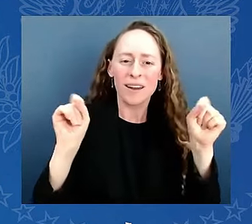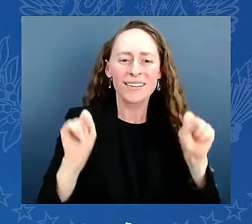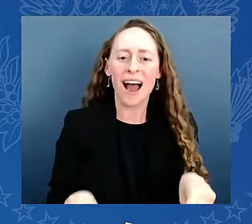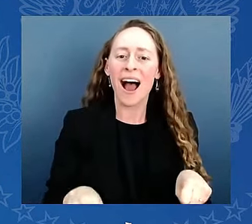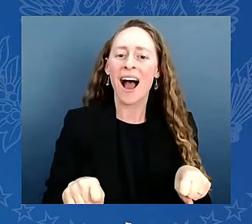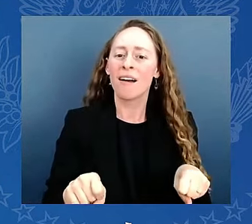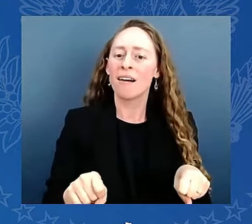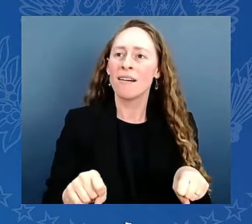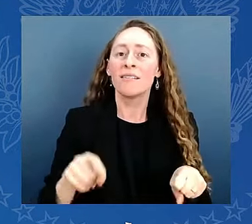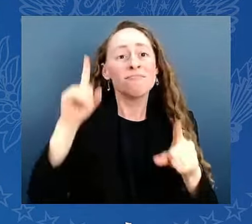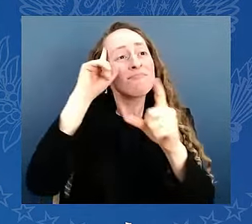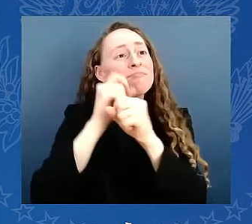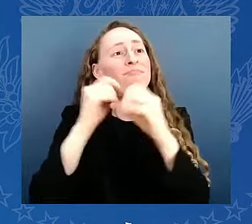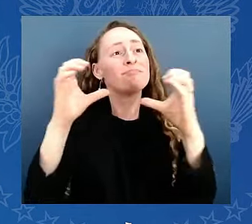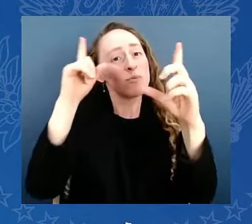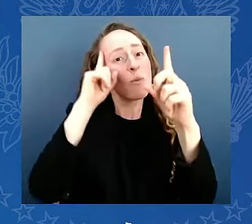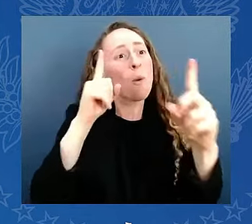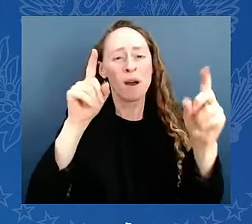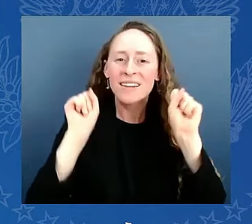doing extraordinary things.